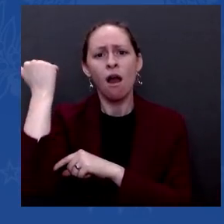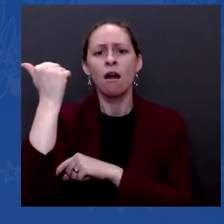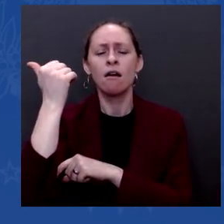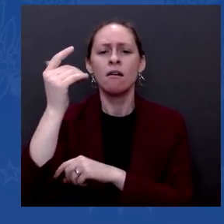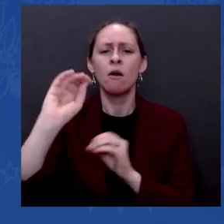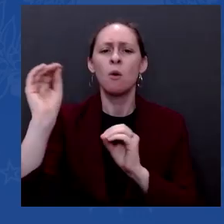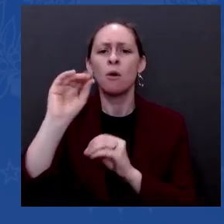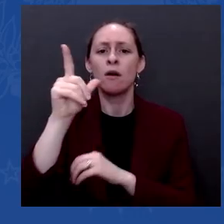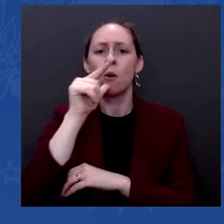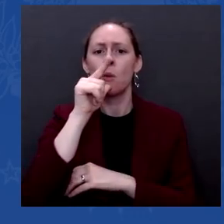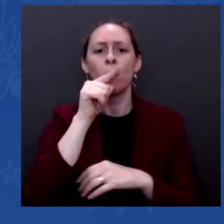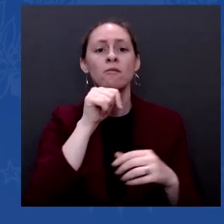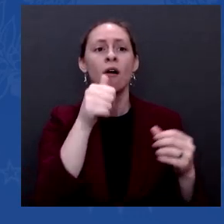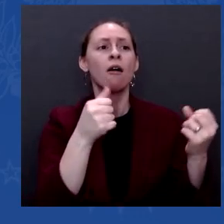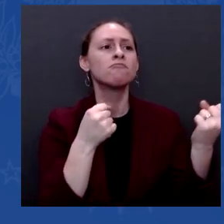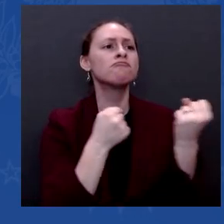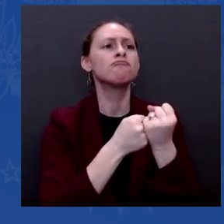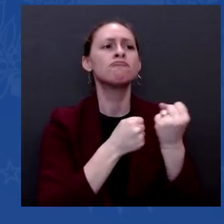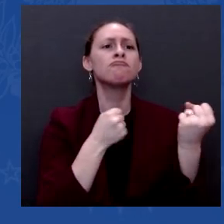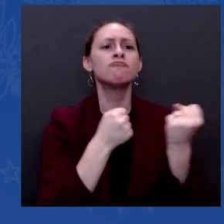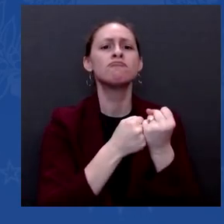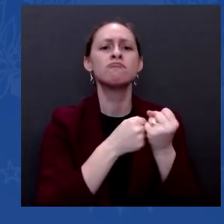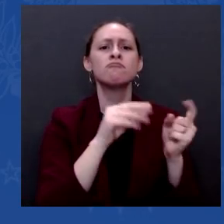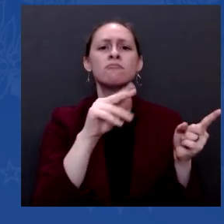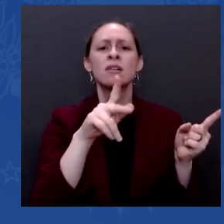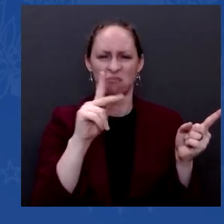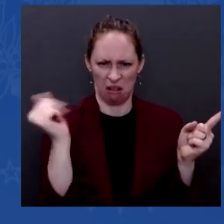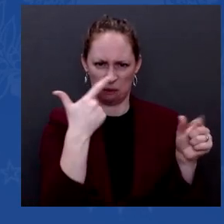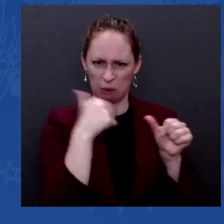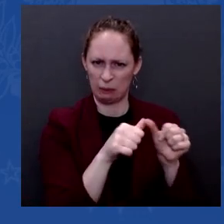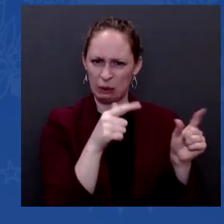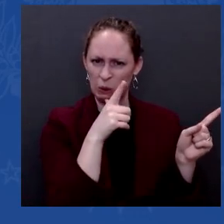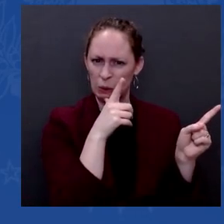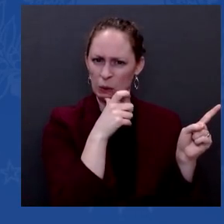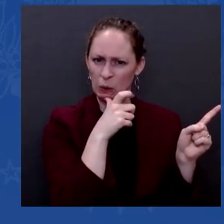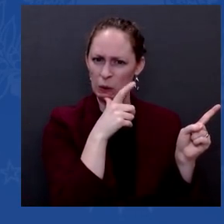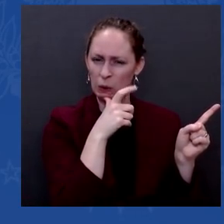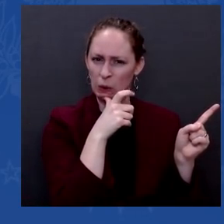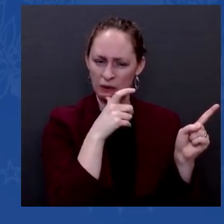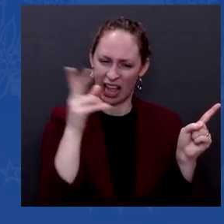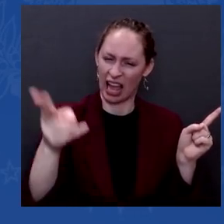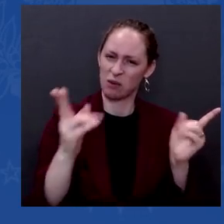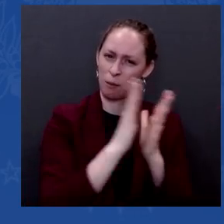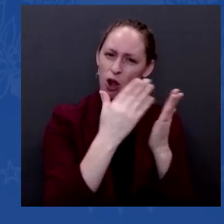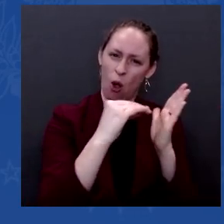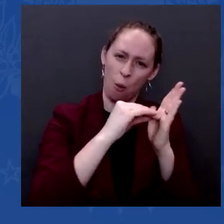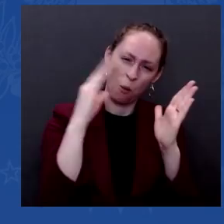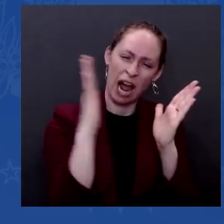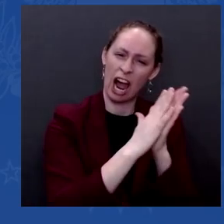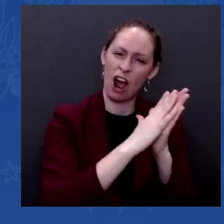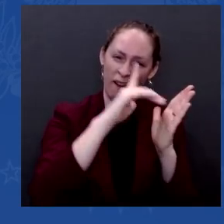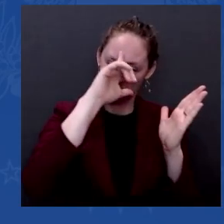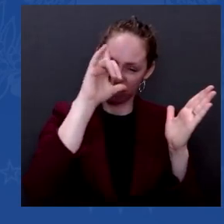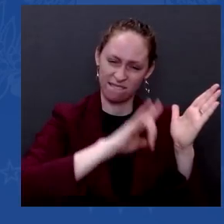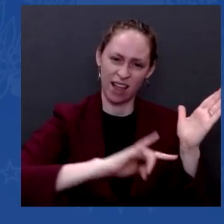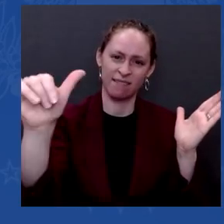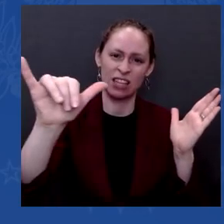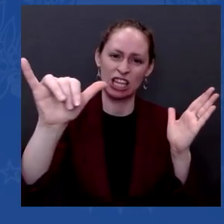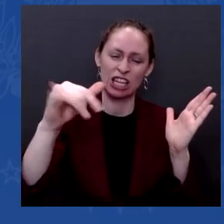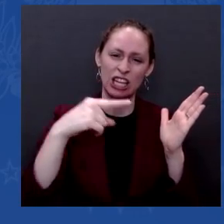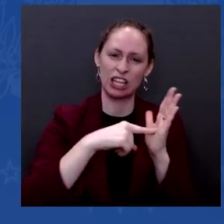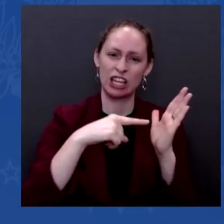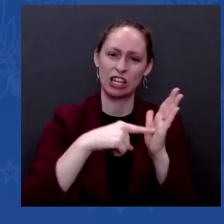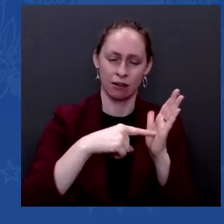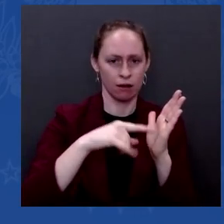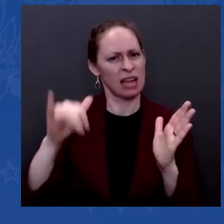not done it. The history books will note it. And when I was making the case, don't think this is a freebie. You don't get to vote this